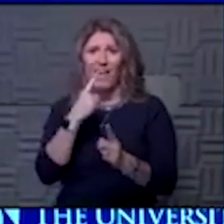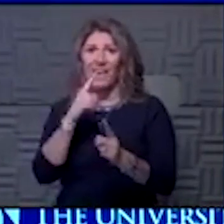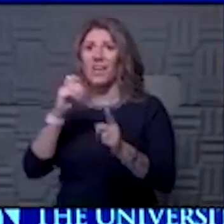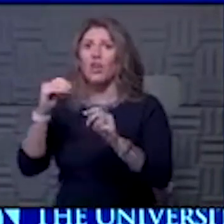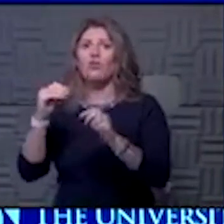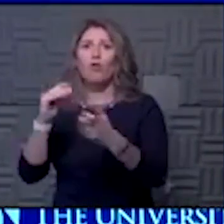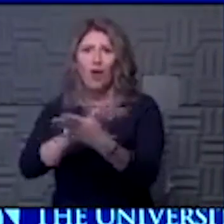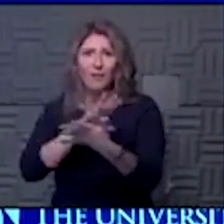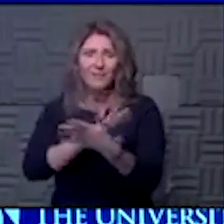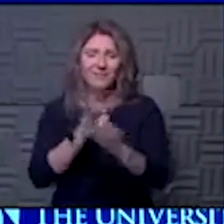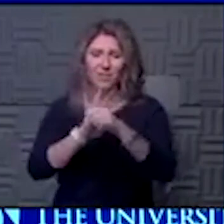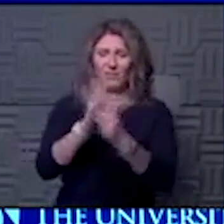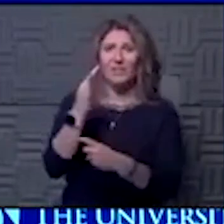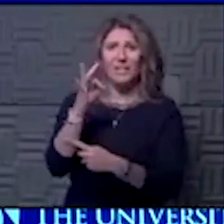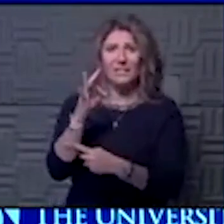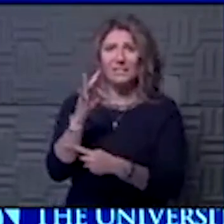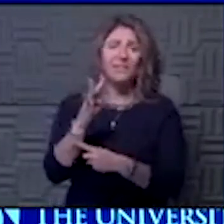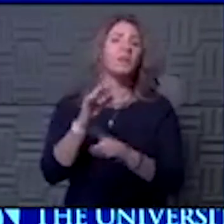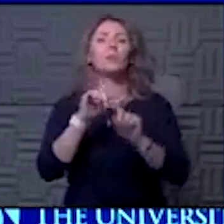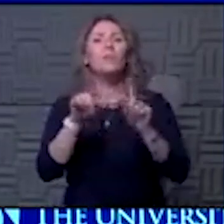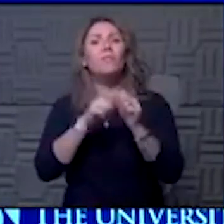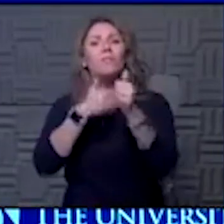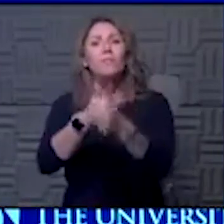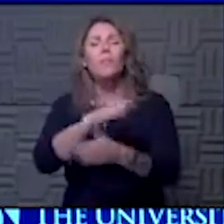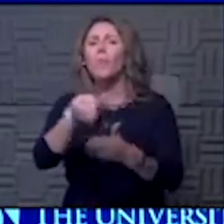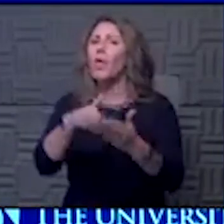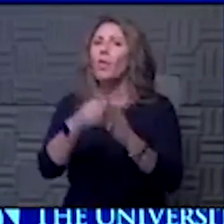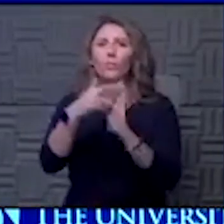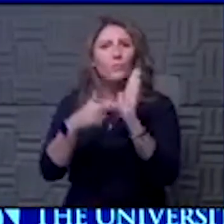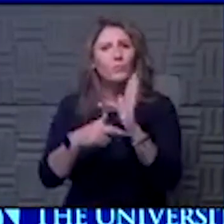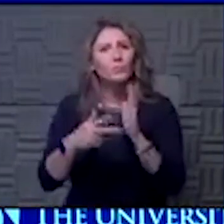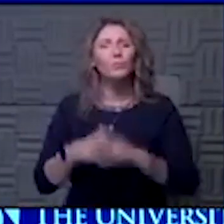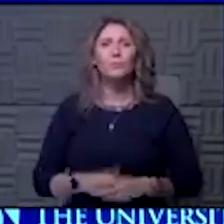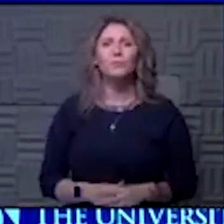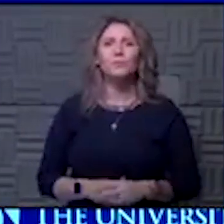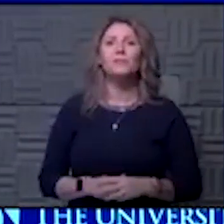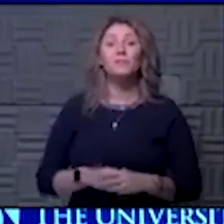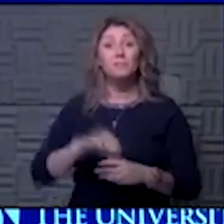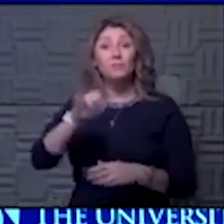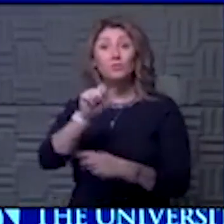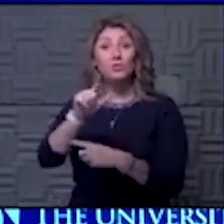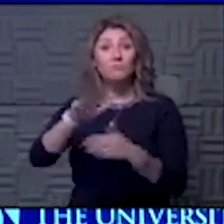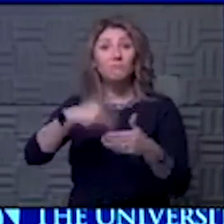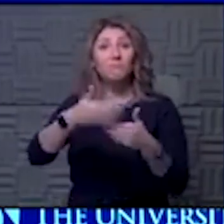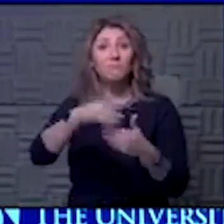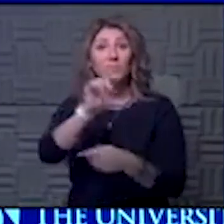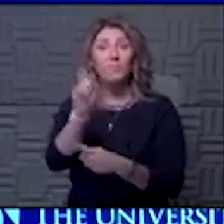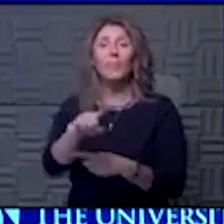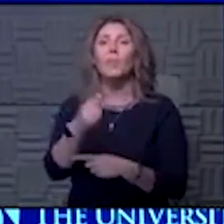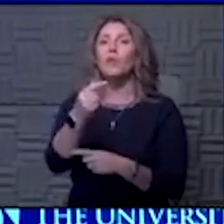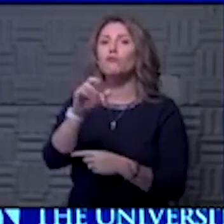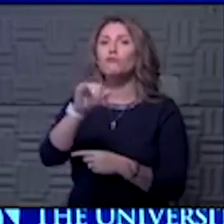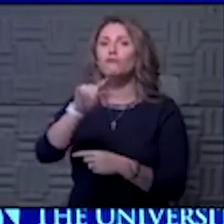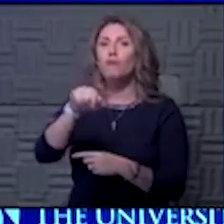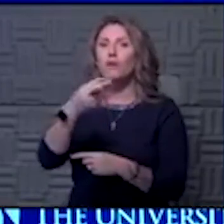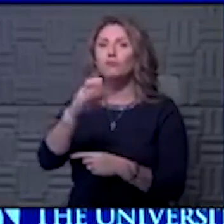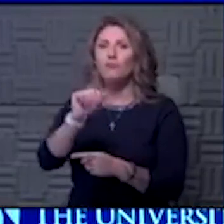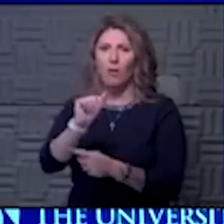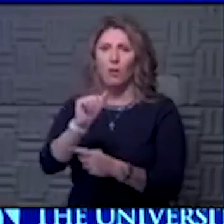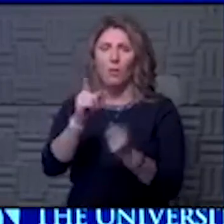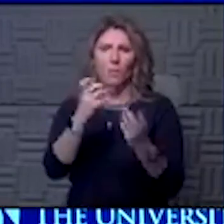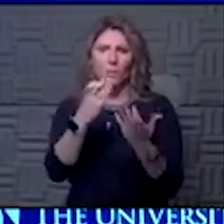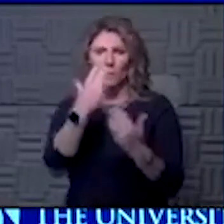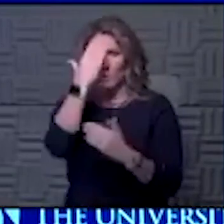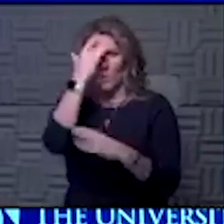just have to take those rules of infection control and take them with us wherever we go. Jill, next question. Yes, Gretchen wants to know to that point about